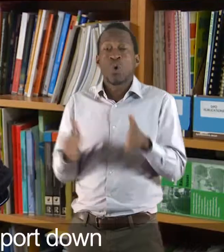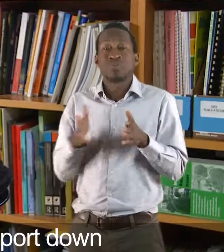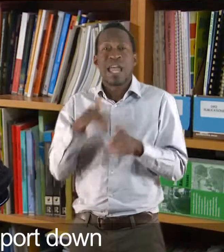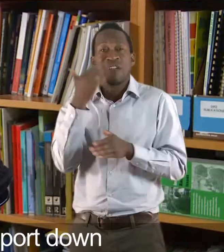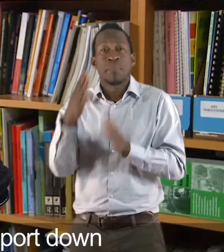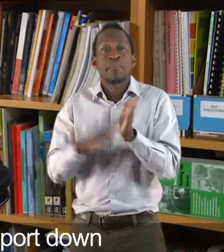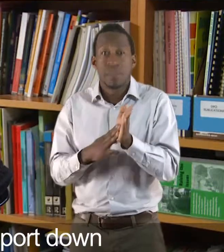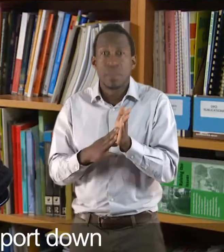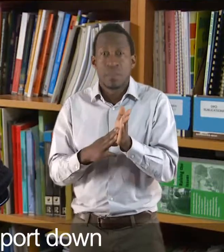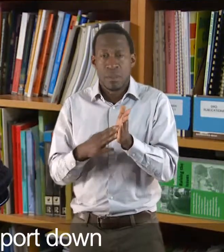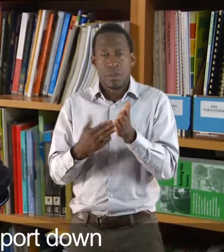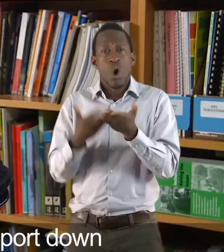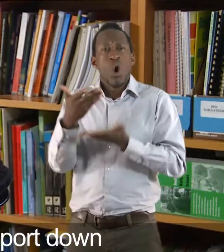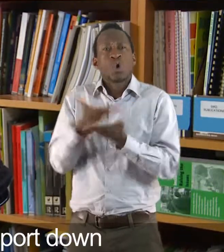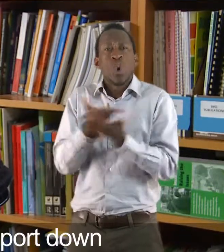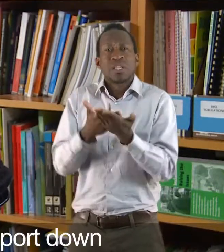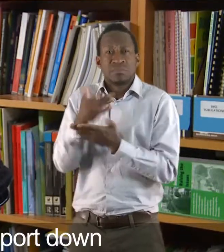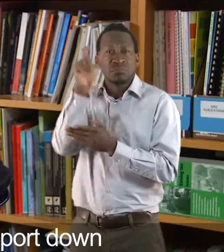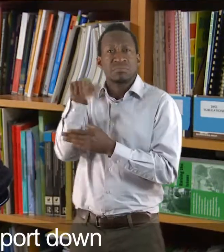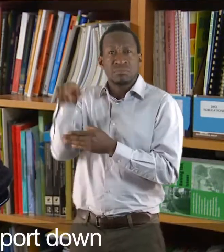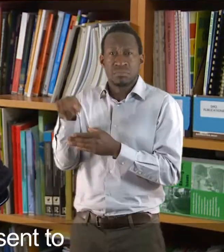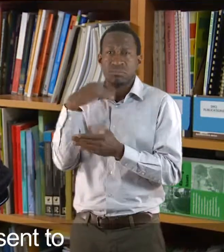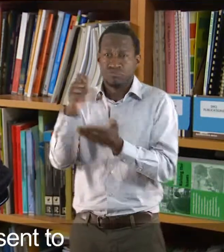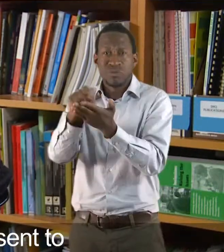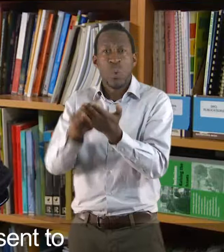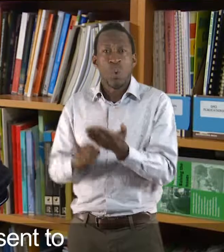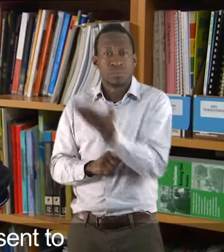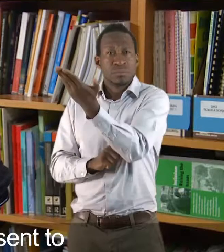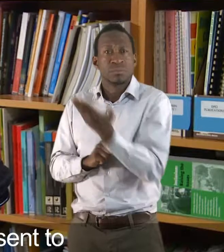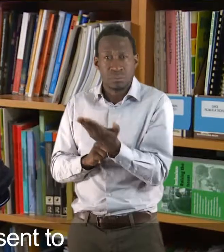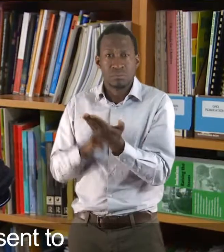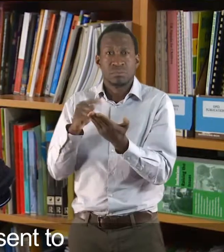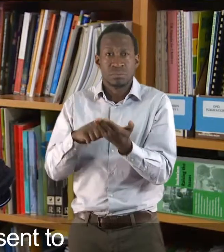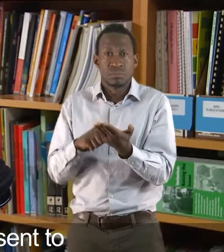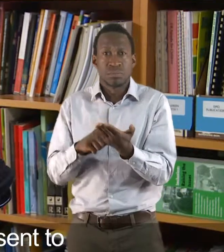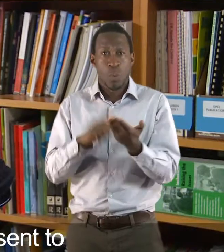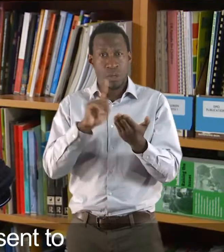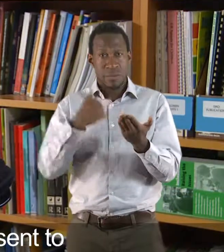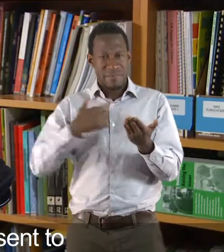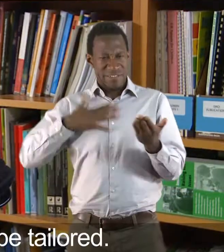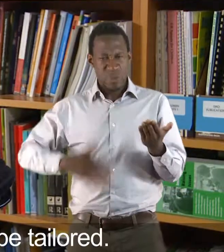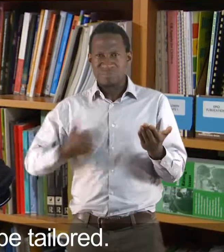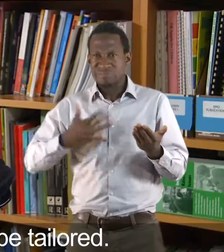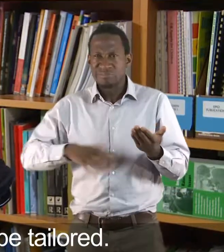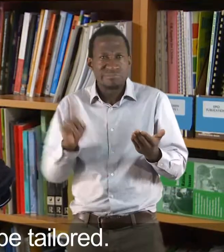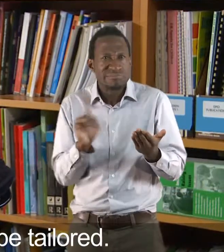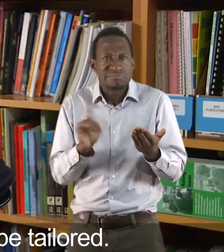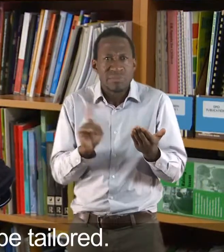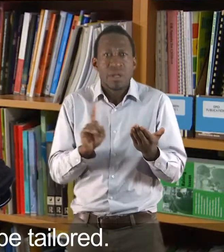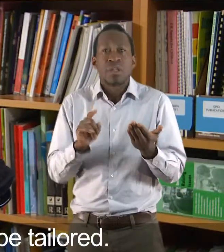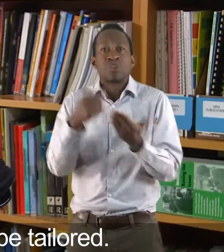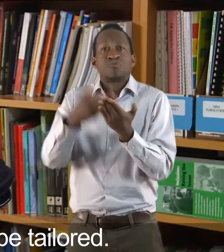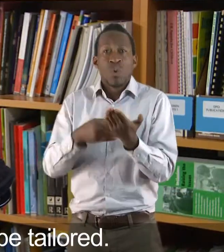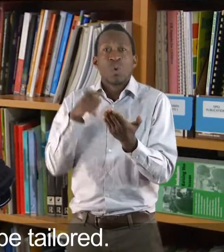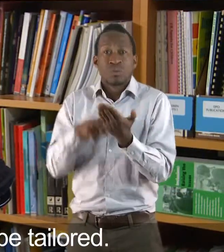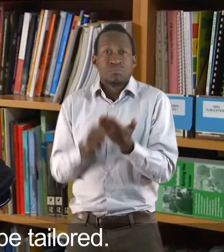My consultant would send a report down about what physio I would need. That report would then be sent to the physio department of my school and that was how things